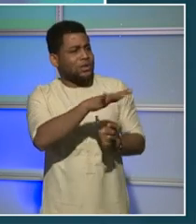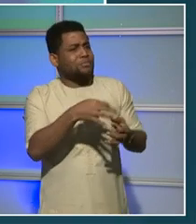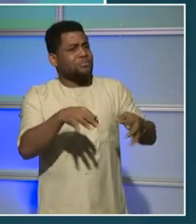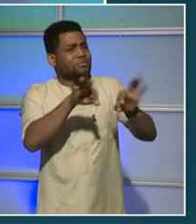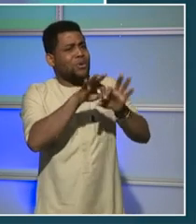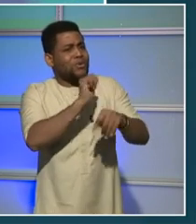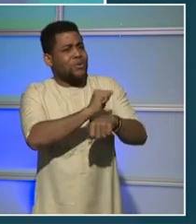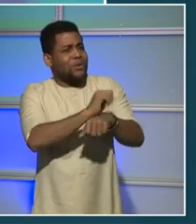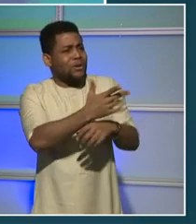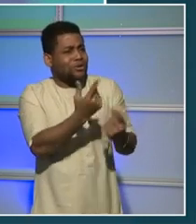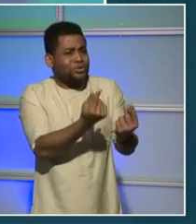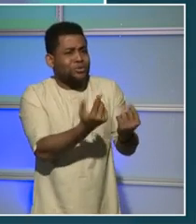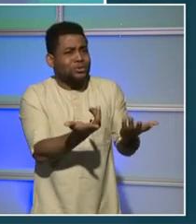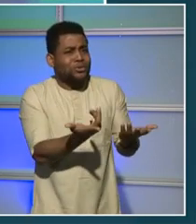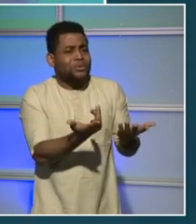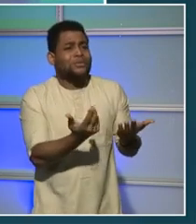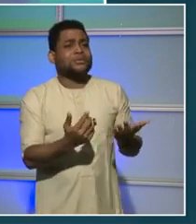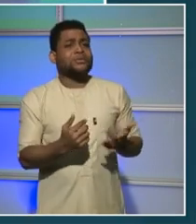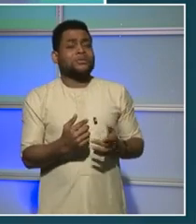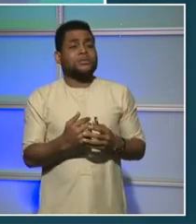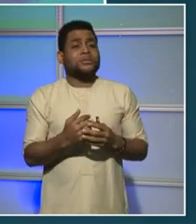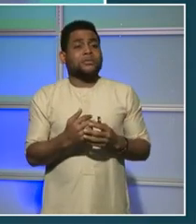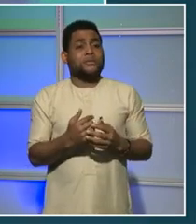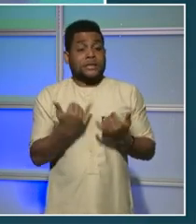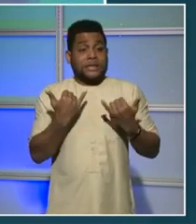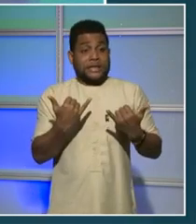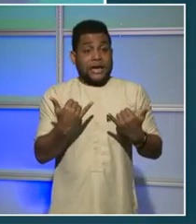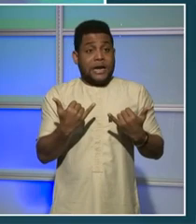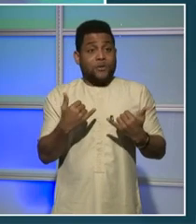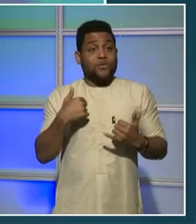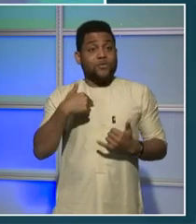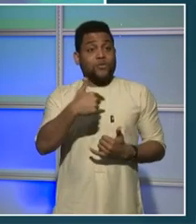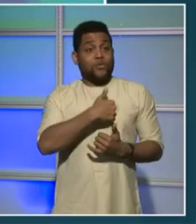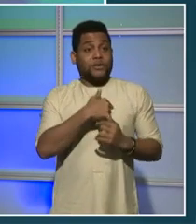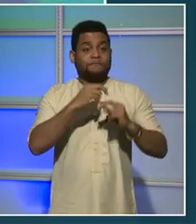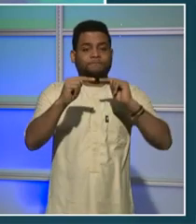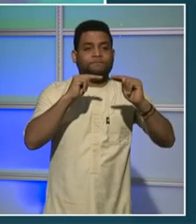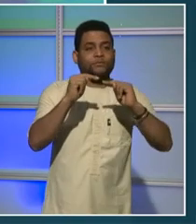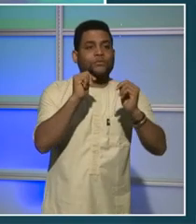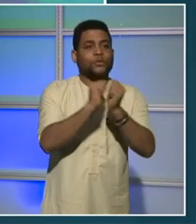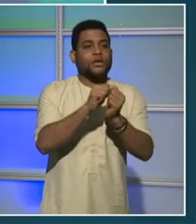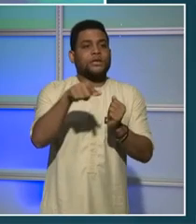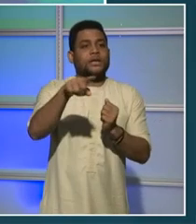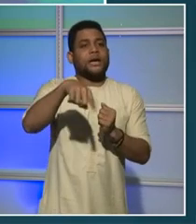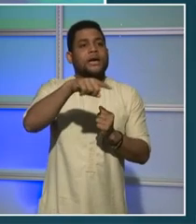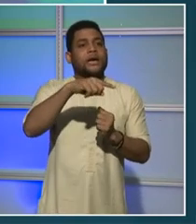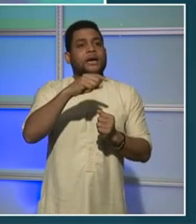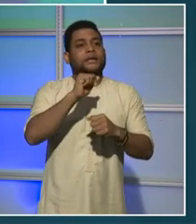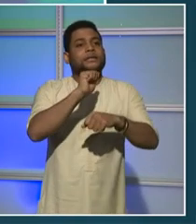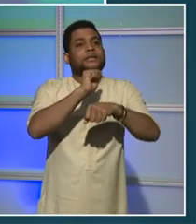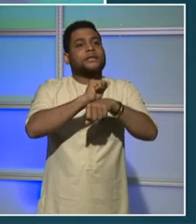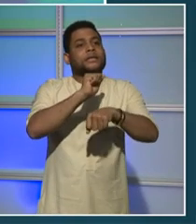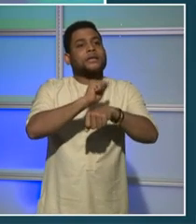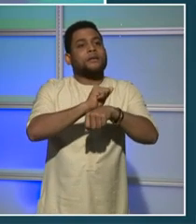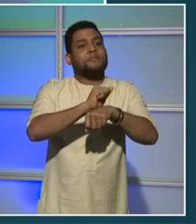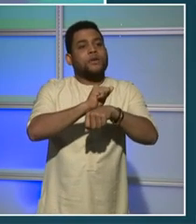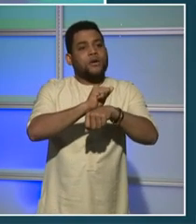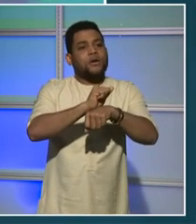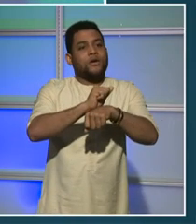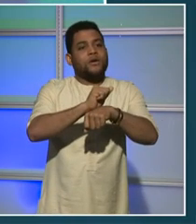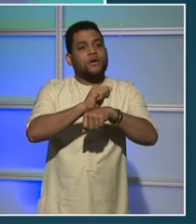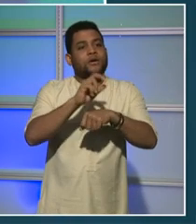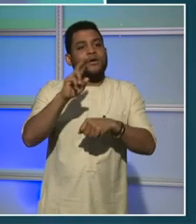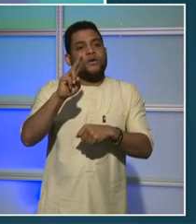and as a city we negotiate with their labor unions, wage increases, we have